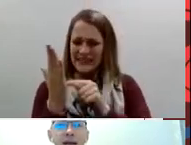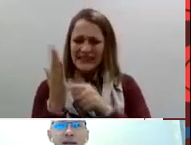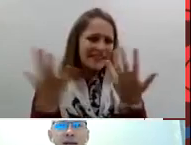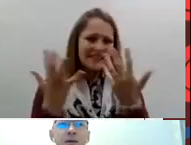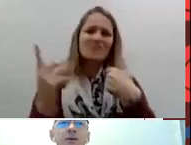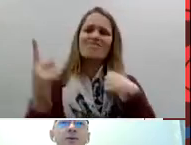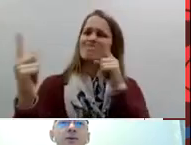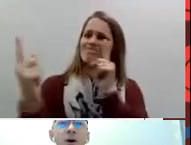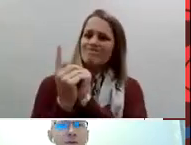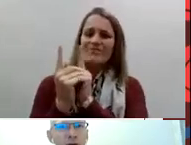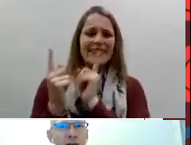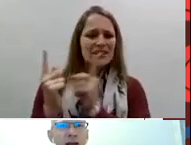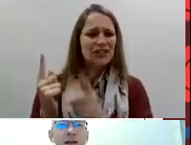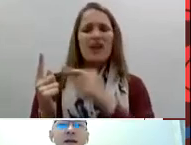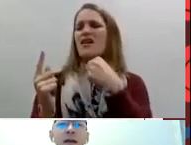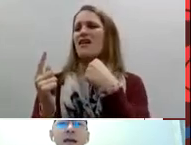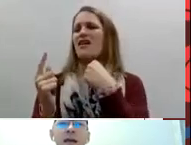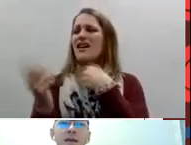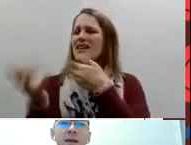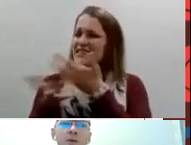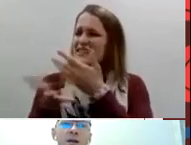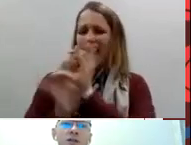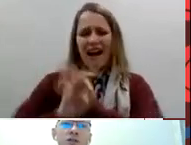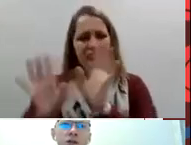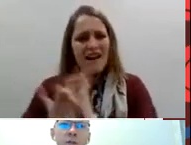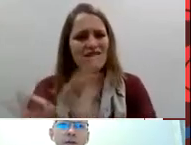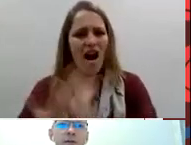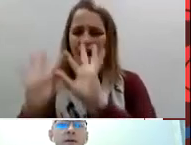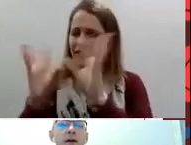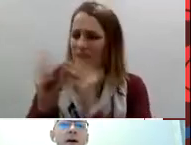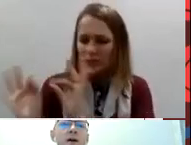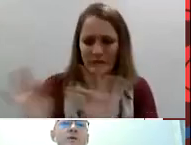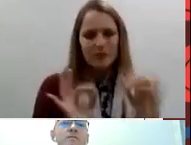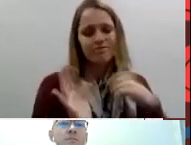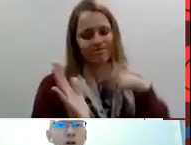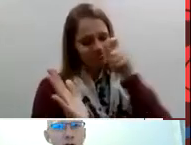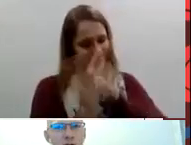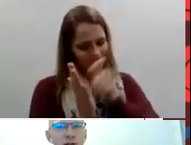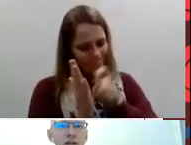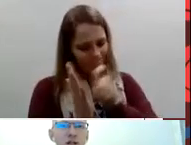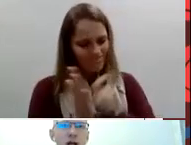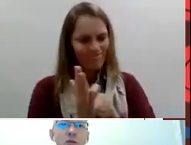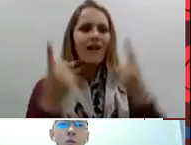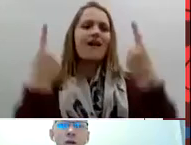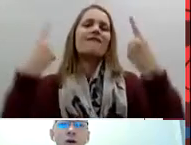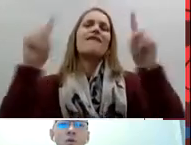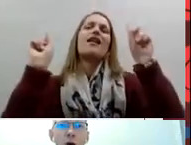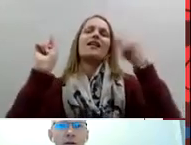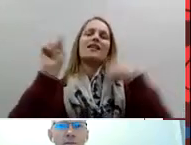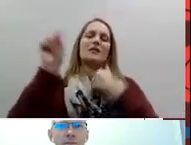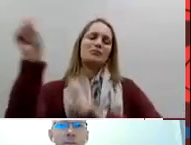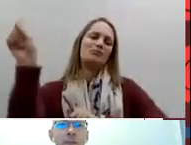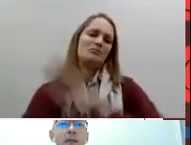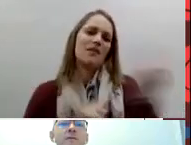and I studied all over again anything I was unsure about I would go to the teacher and one-on